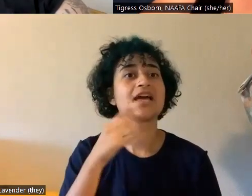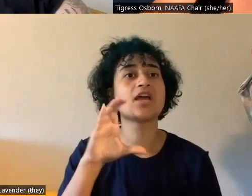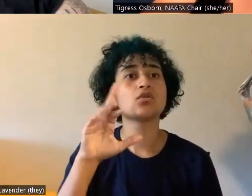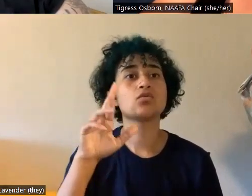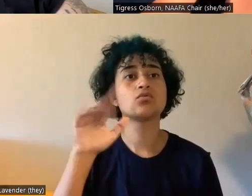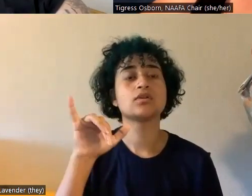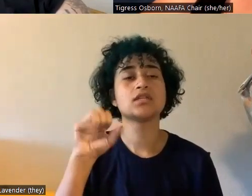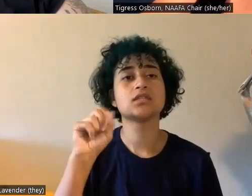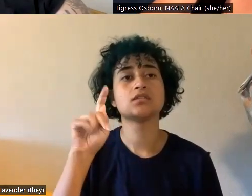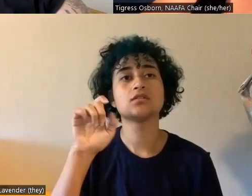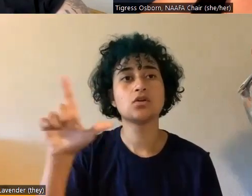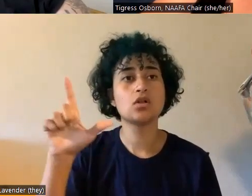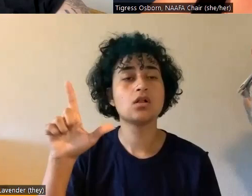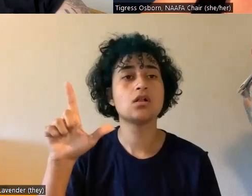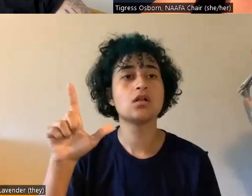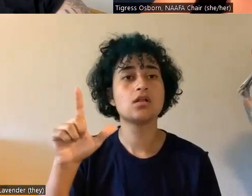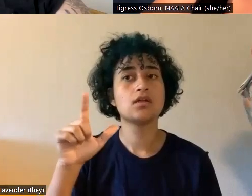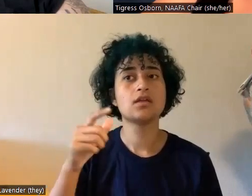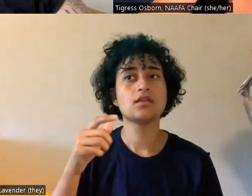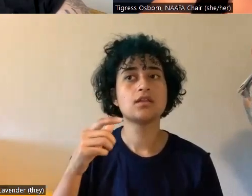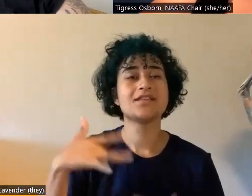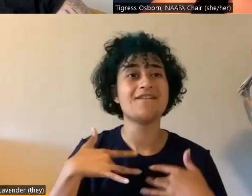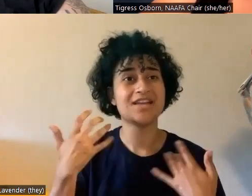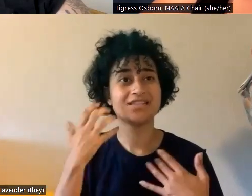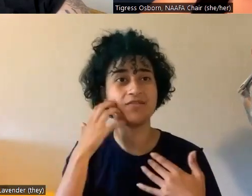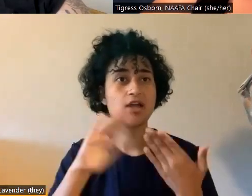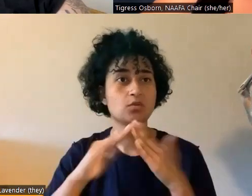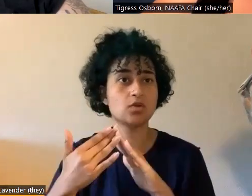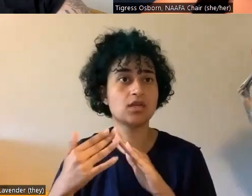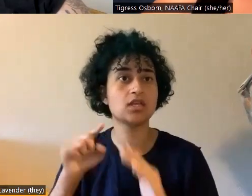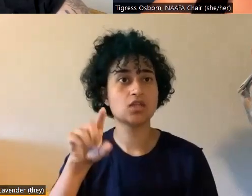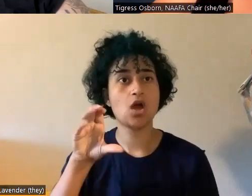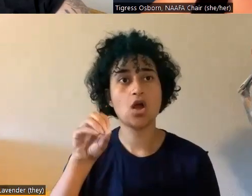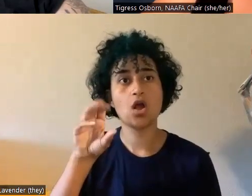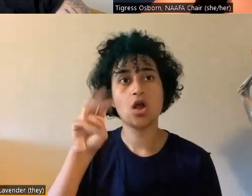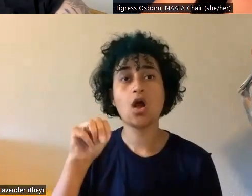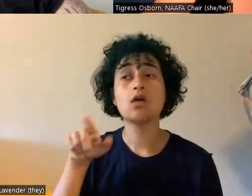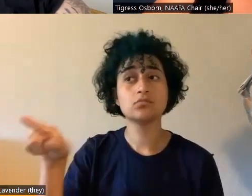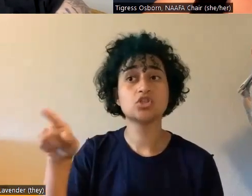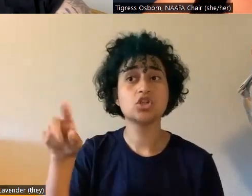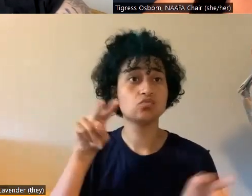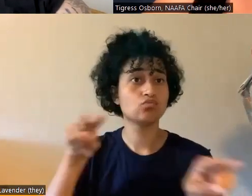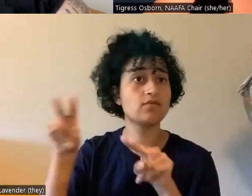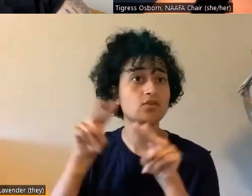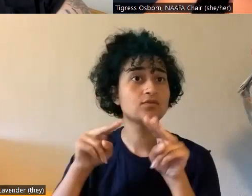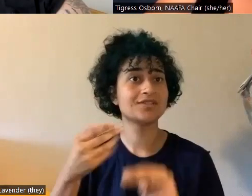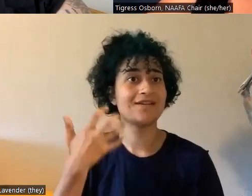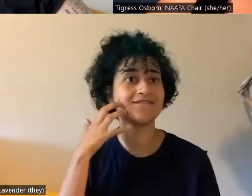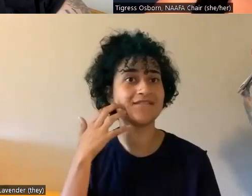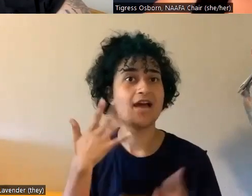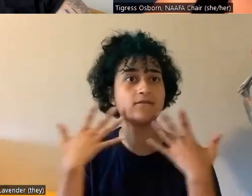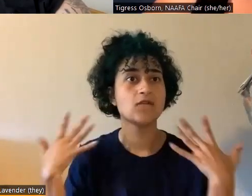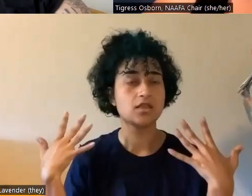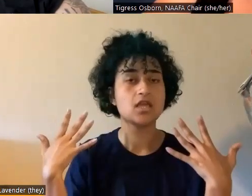events fat community.com and also, um, has a YouTube channel where she reviews fat friendly products. And I know she has a